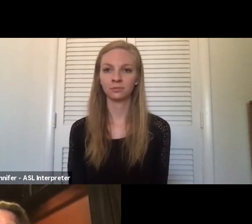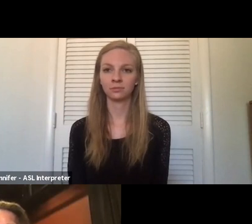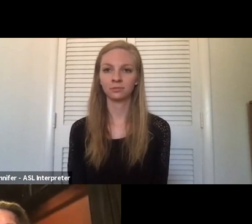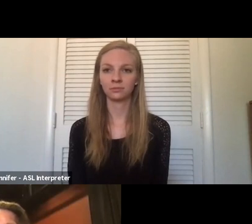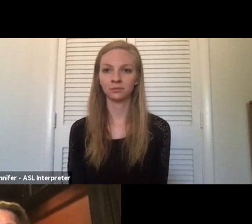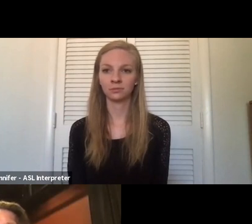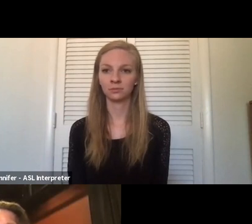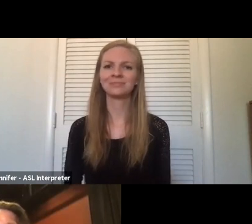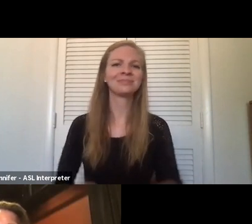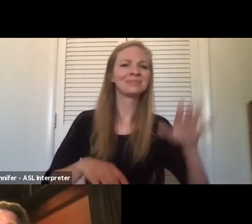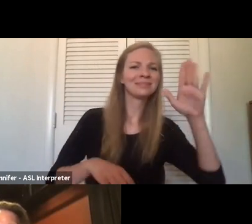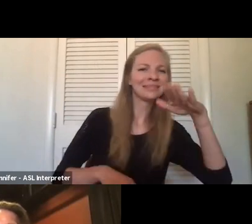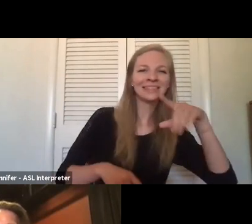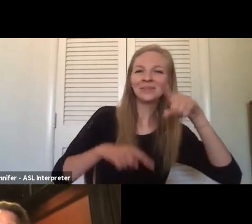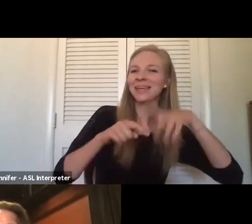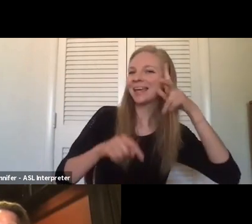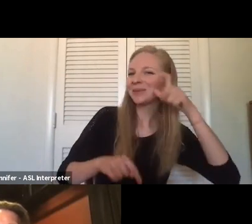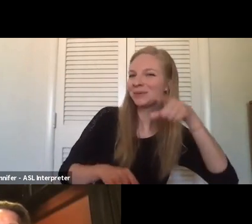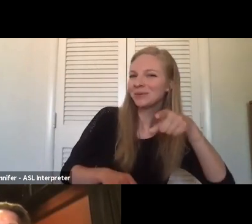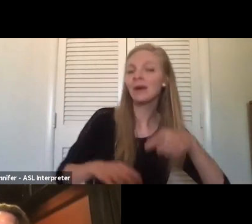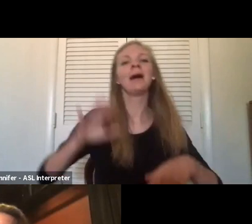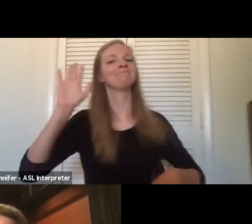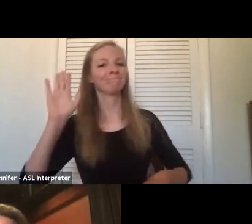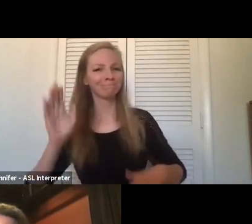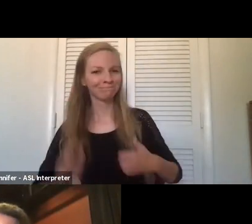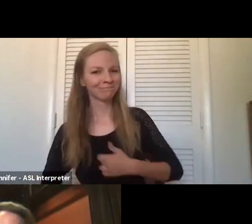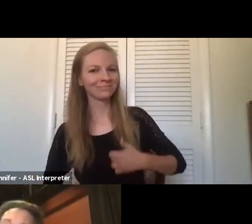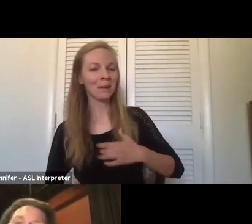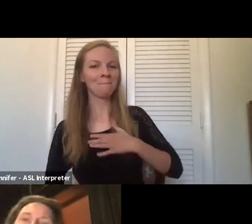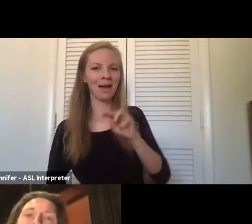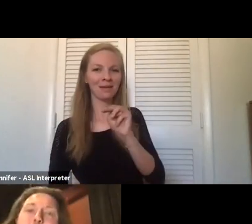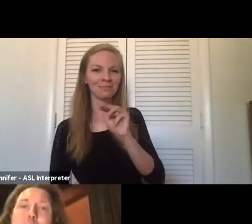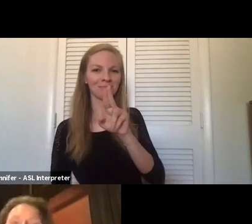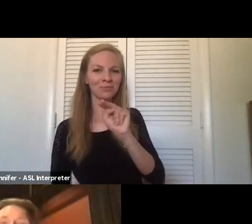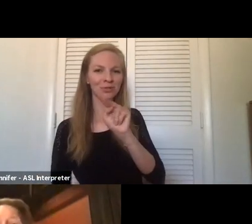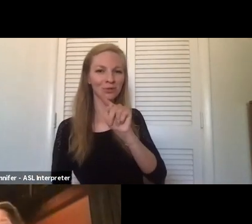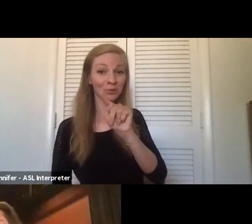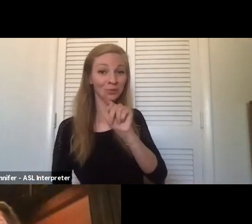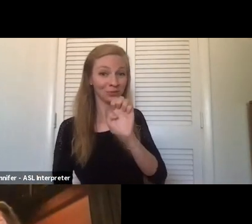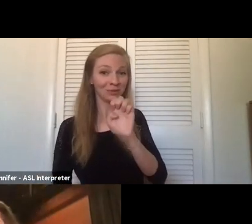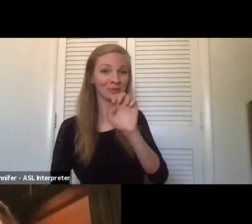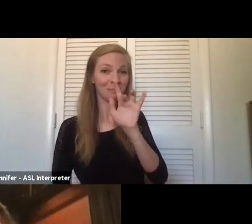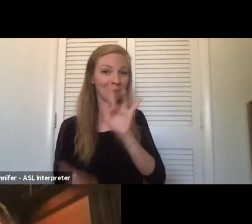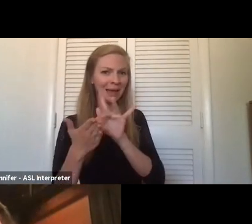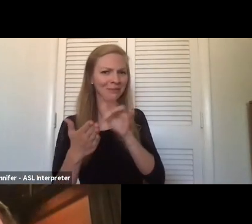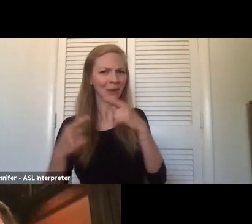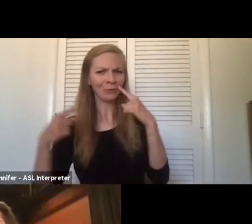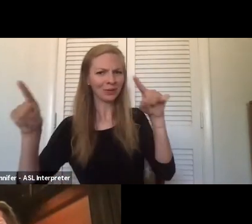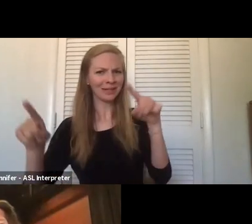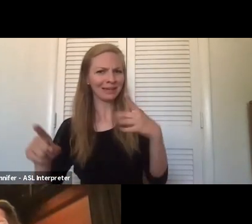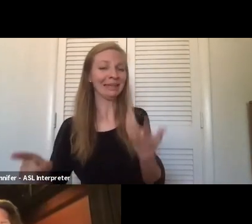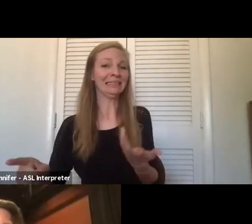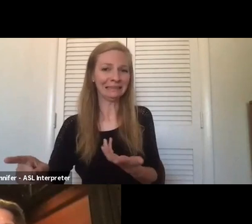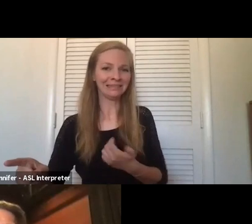We can't hear you, Stephanie. There. I don't know why my unmute button wasn't working. The Zoom was just telling me to just stop. Okay.